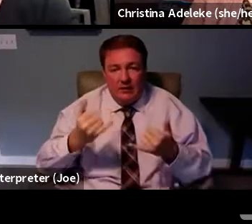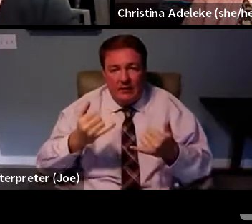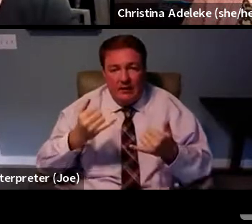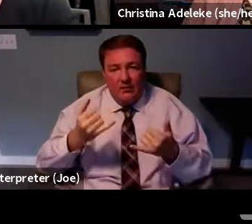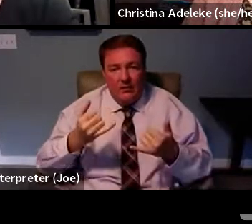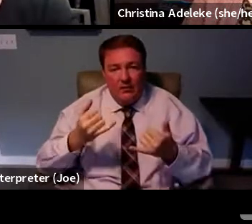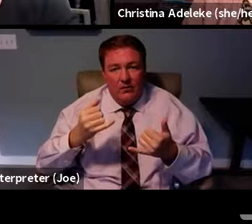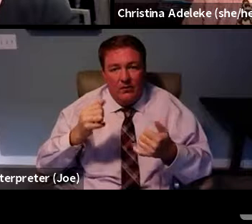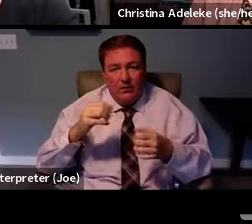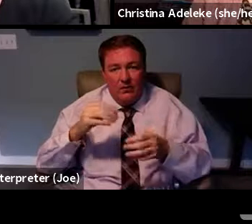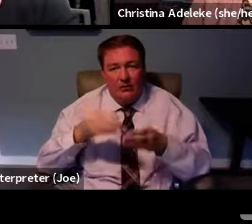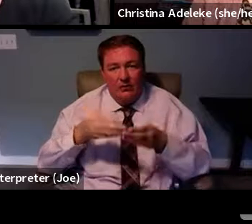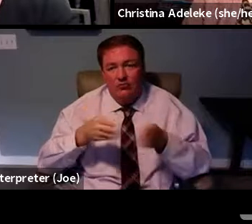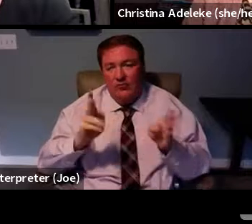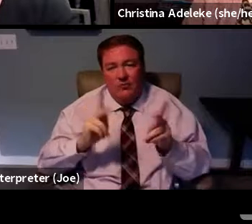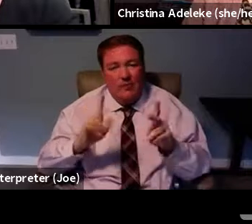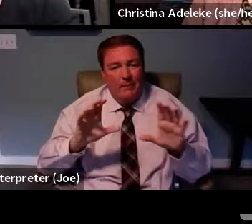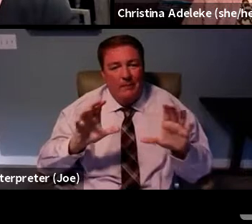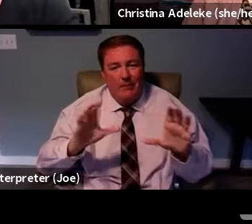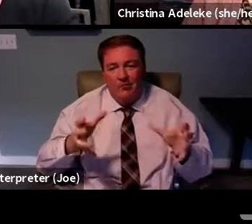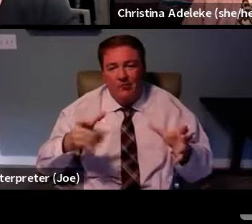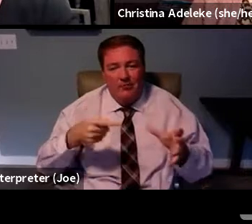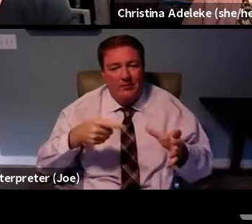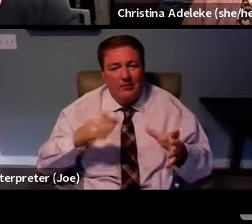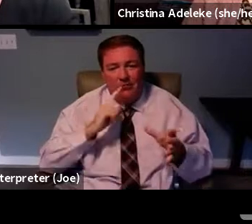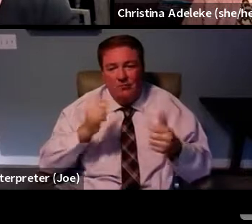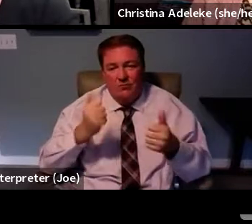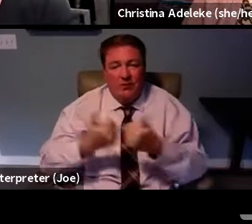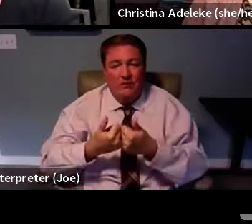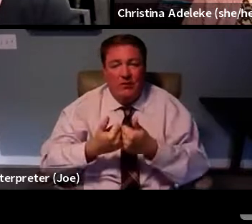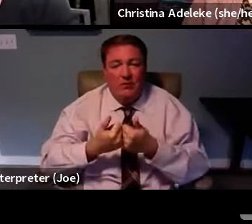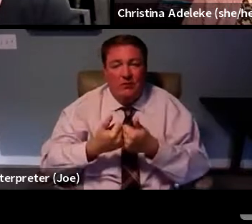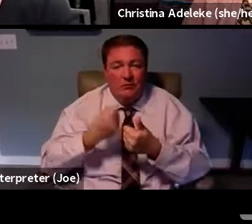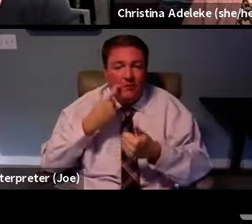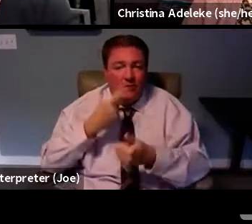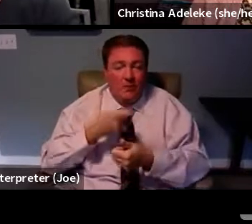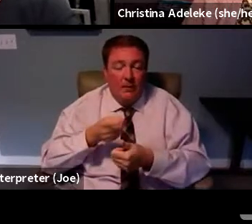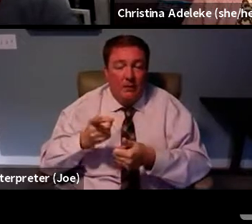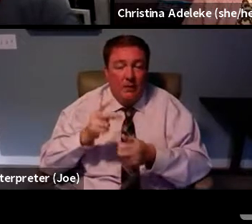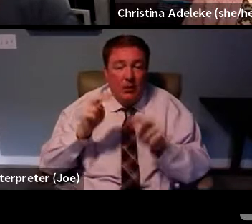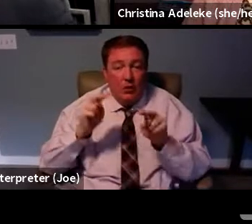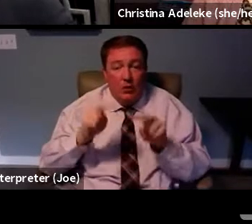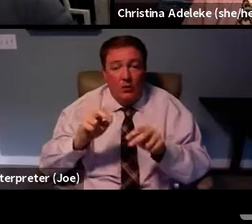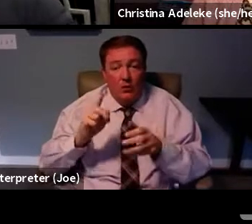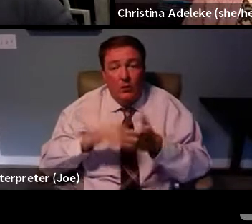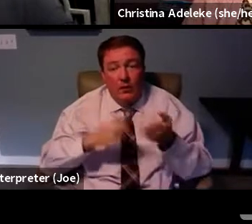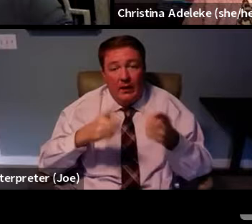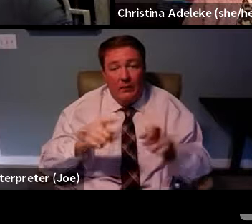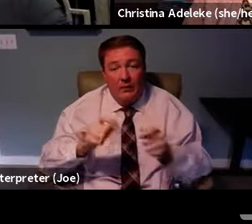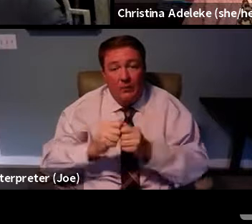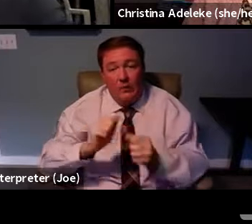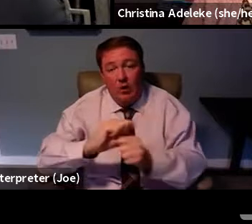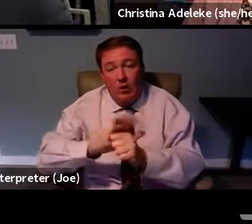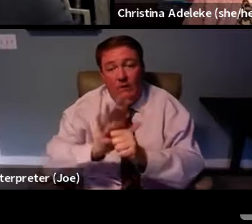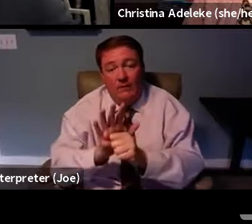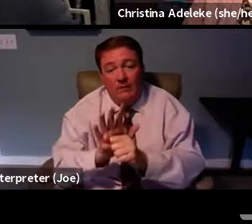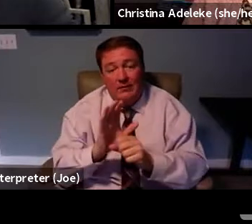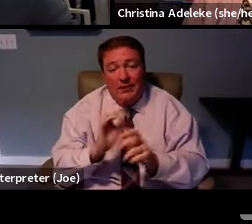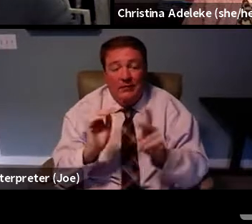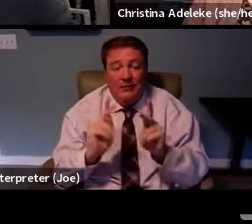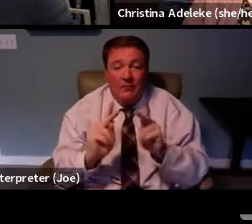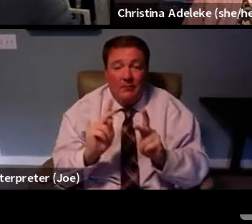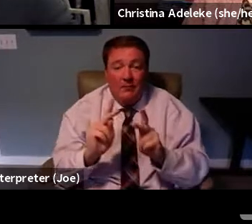you know, with the general populations are challenging to have. Look at what happened with COVID and the people, you know,